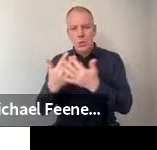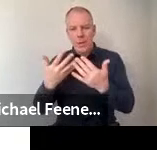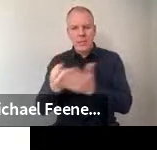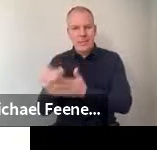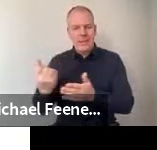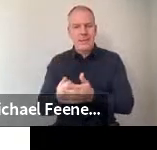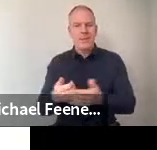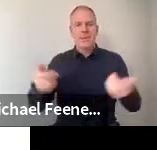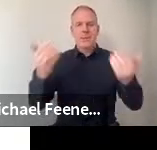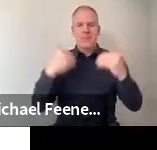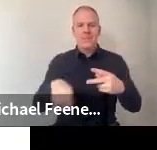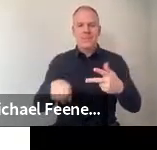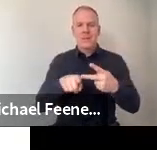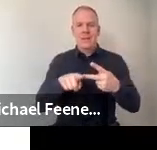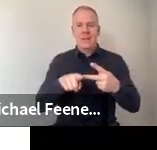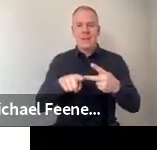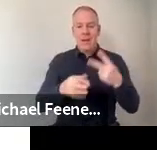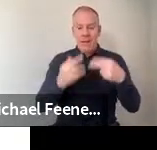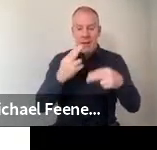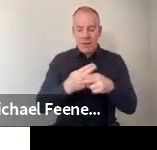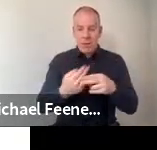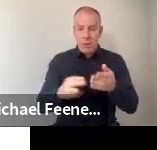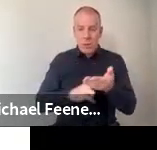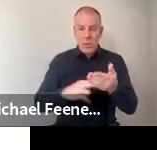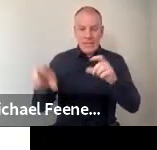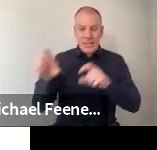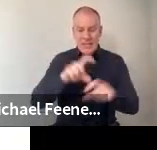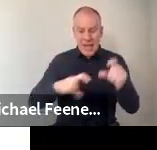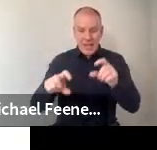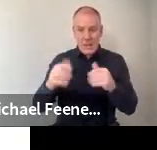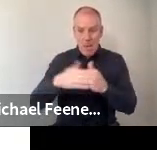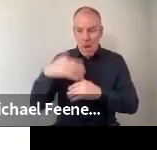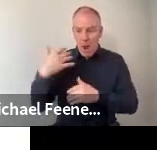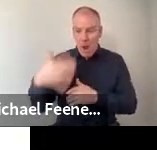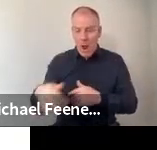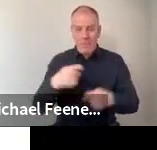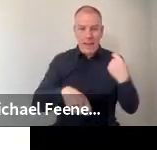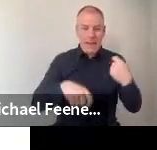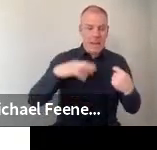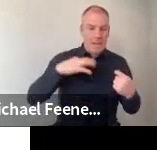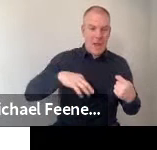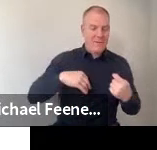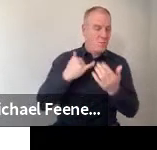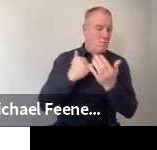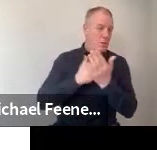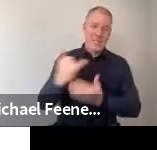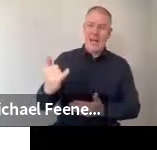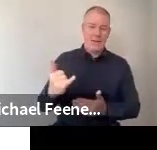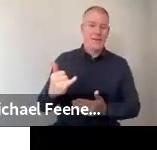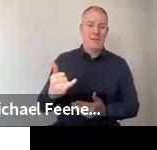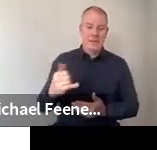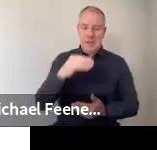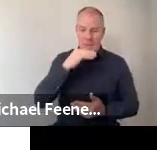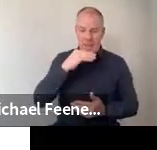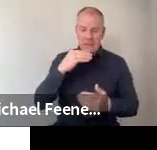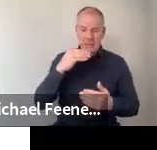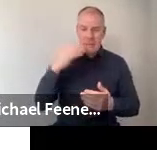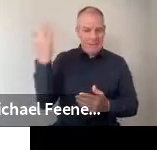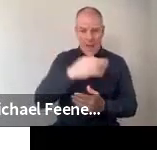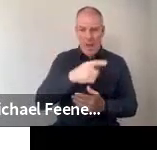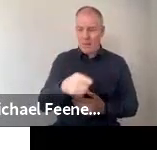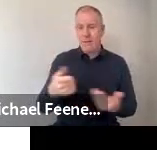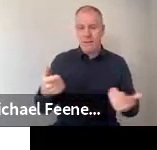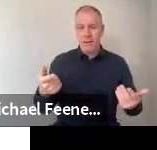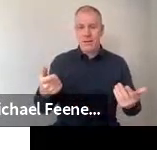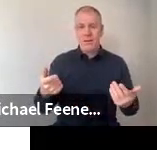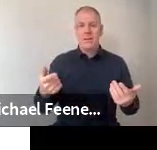Scientific discoveries are doing more harm than good. Again, this was rejected by very wide margins with